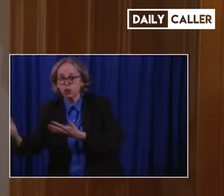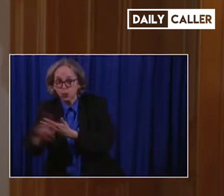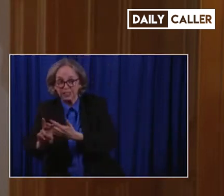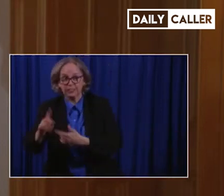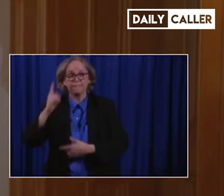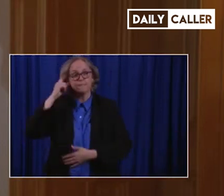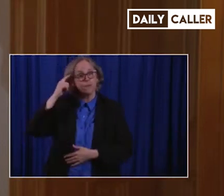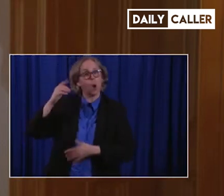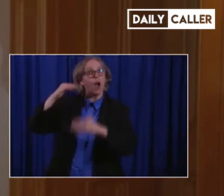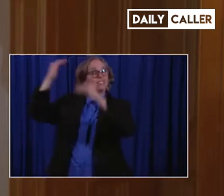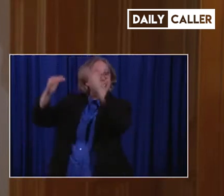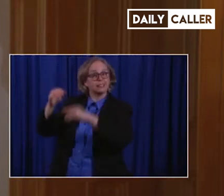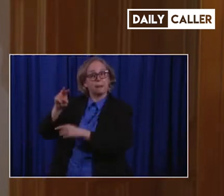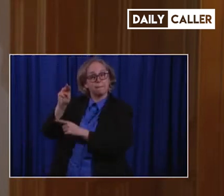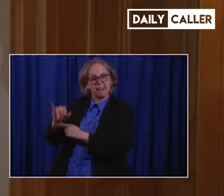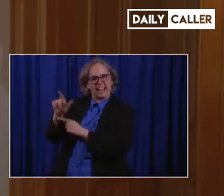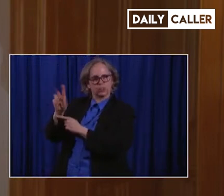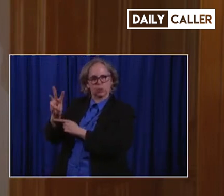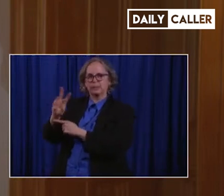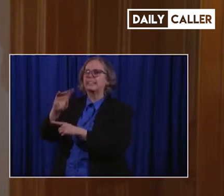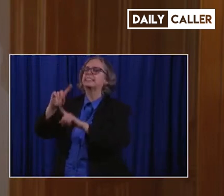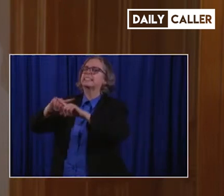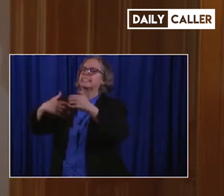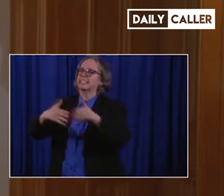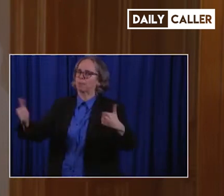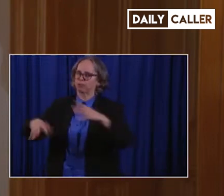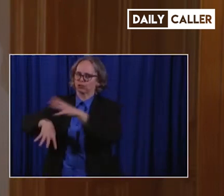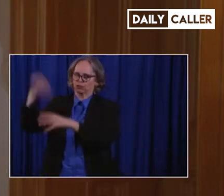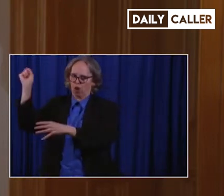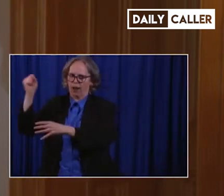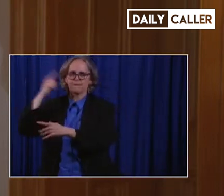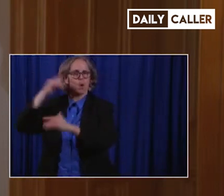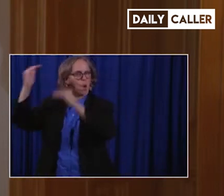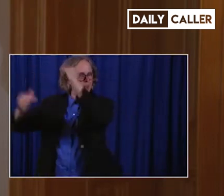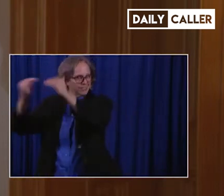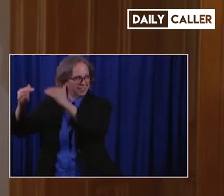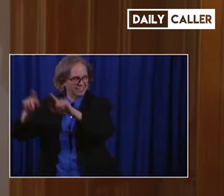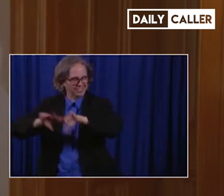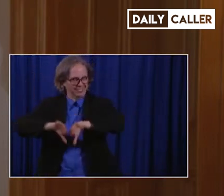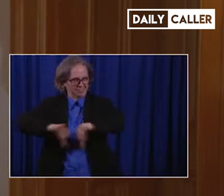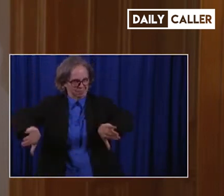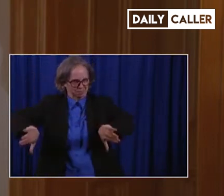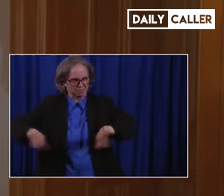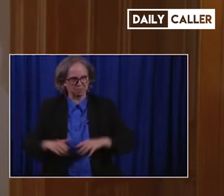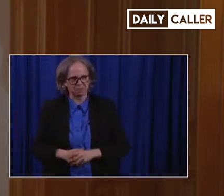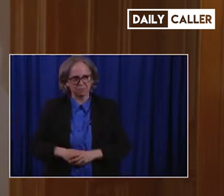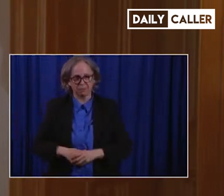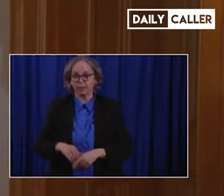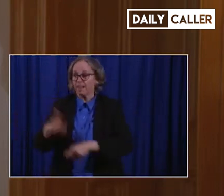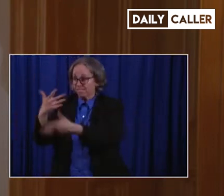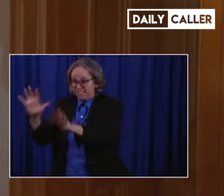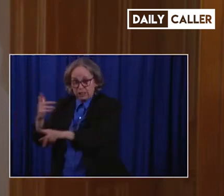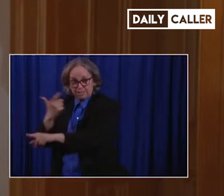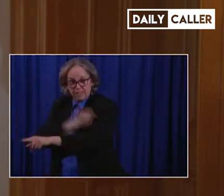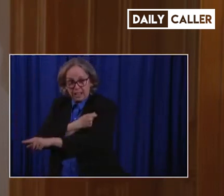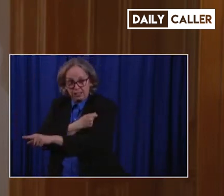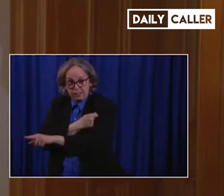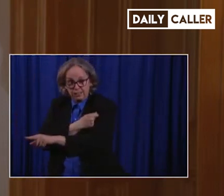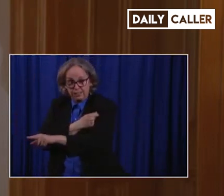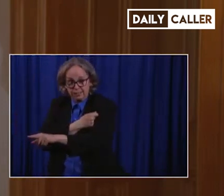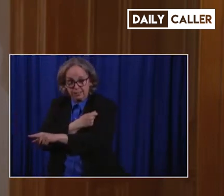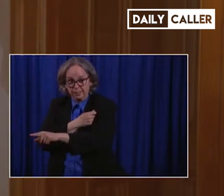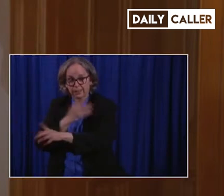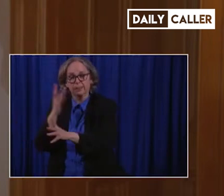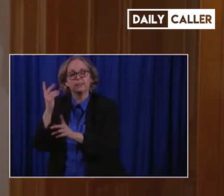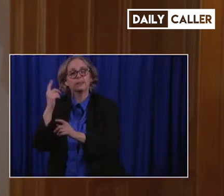separate drawing for adults. Adults who have received at least their first dose of the vaccine. This announcement will